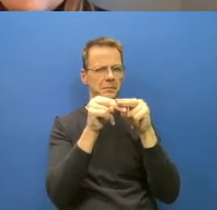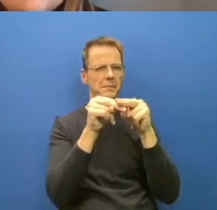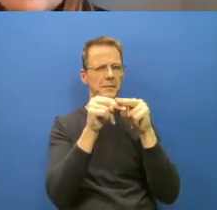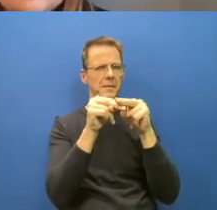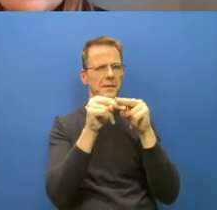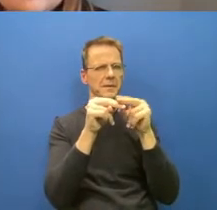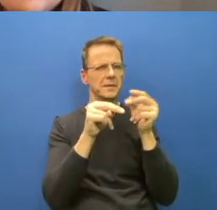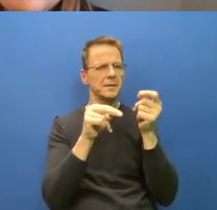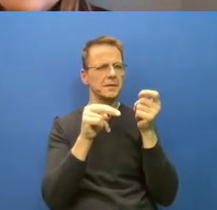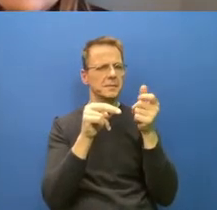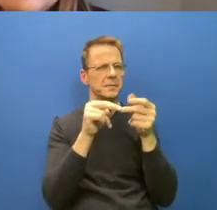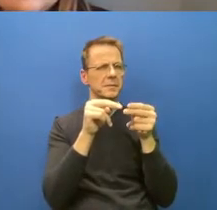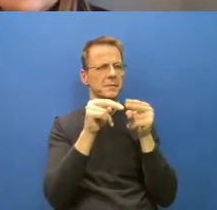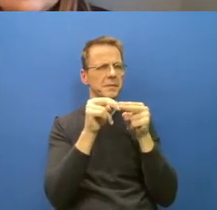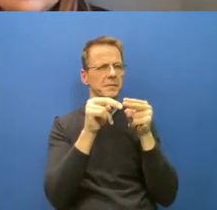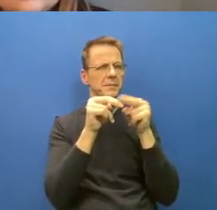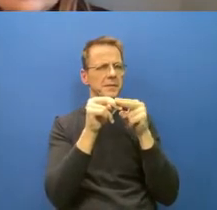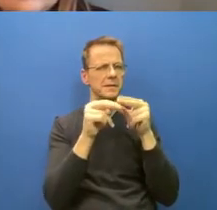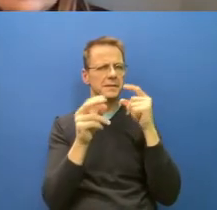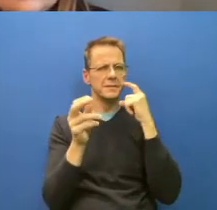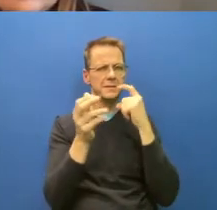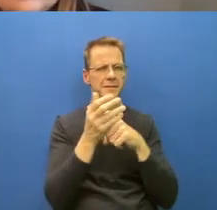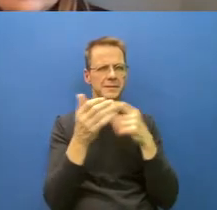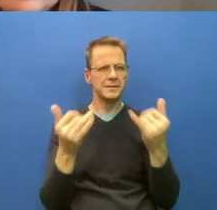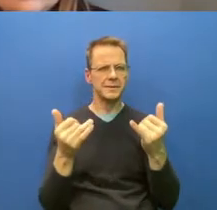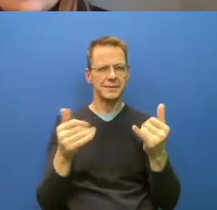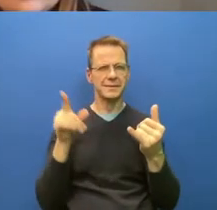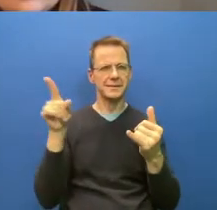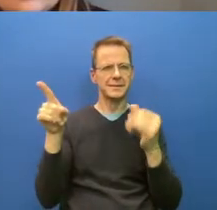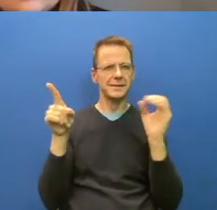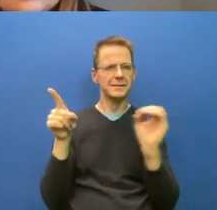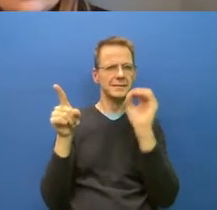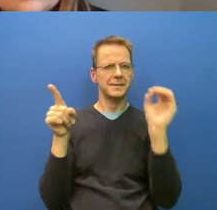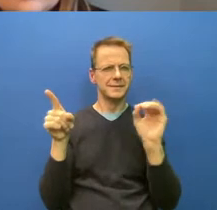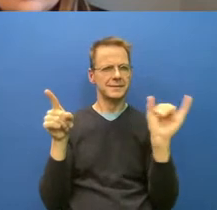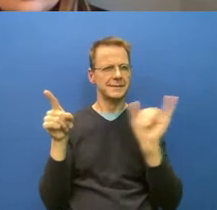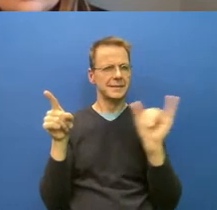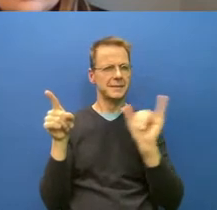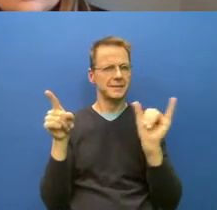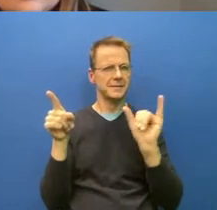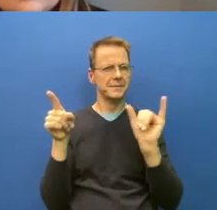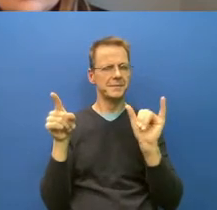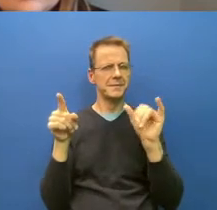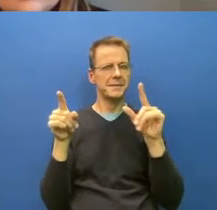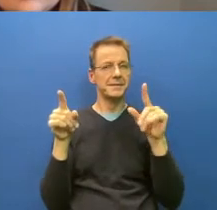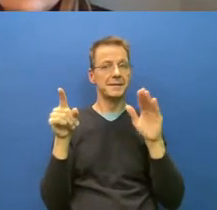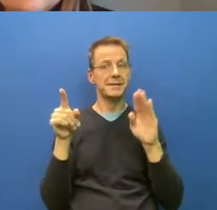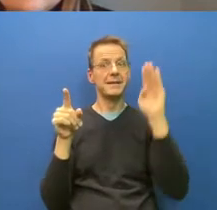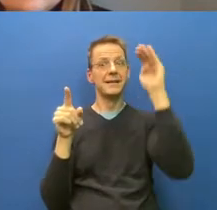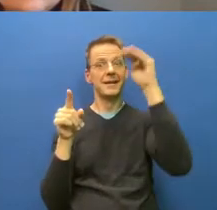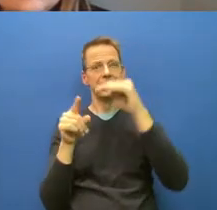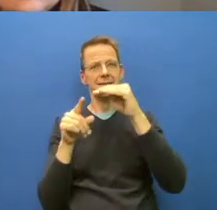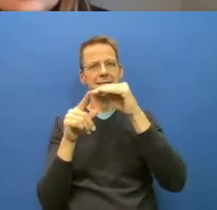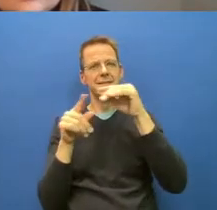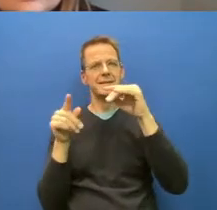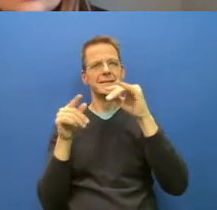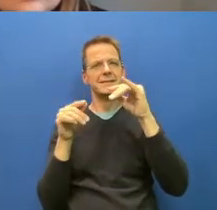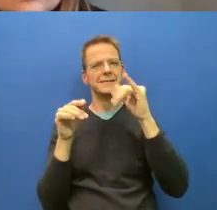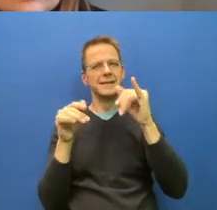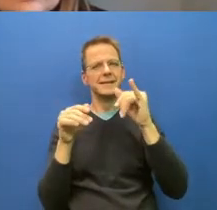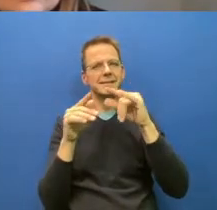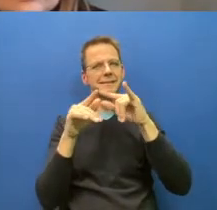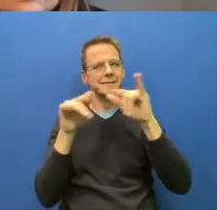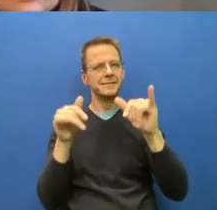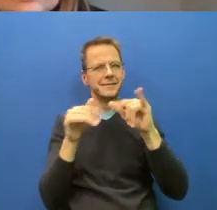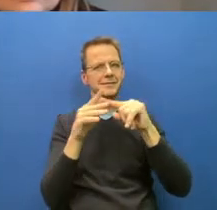despite an overall sort of slow decline of cases, hospitalizations, and ICUs. They expressed that